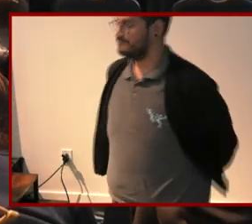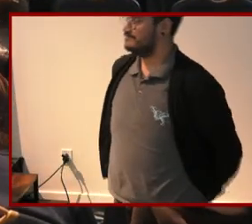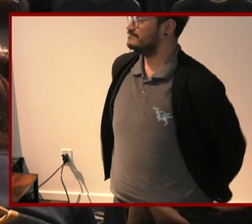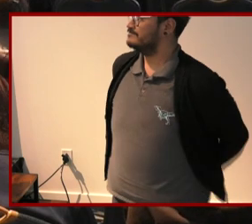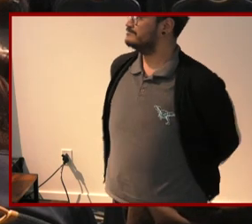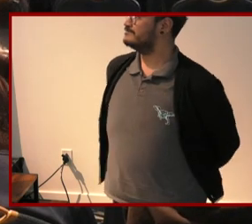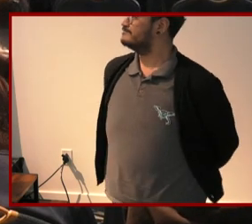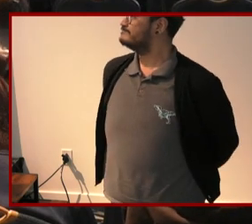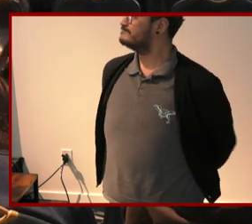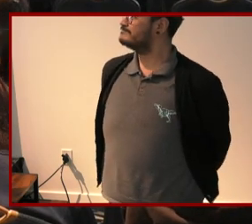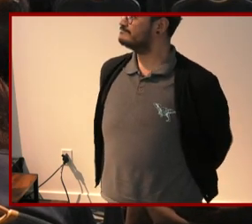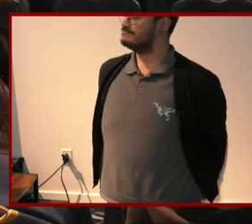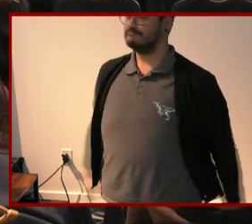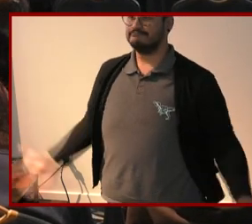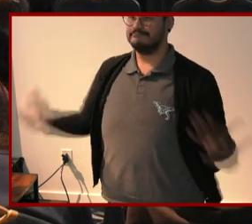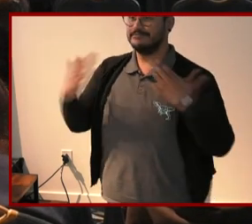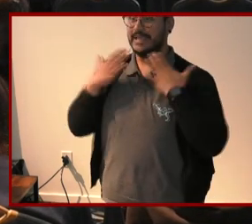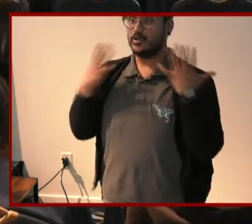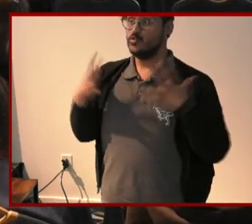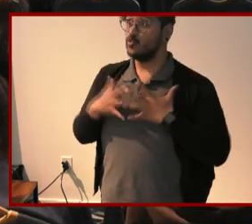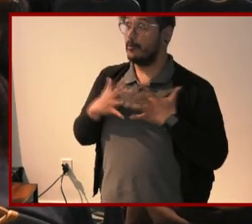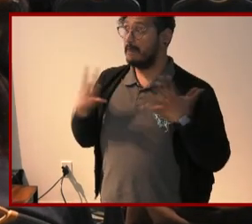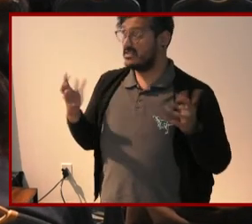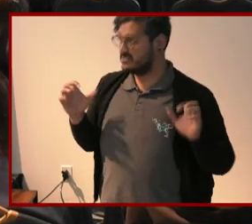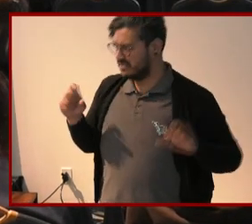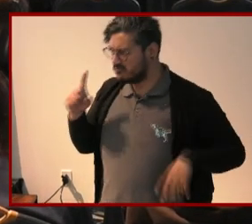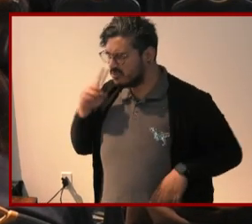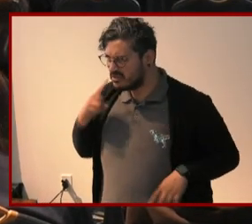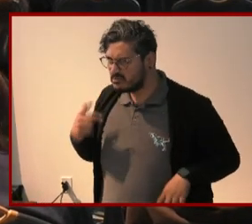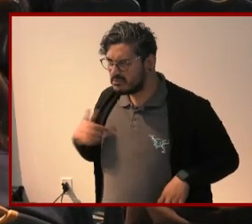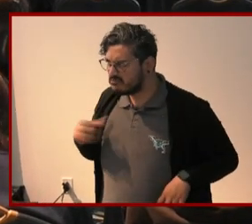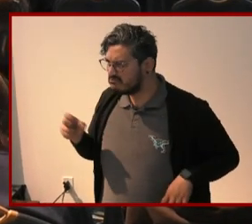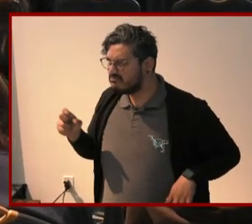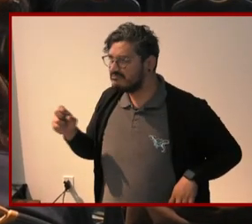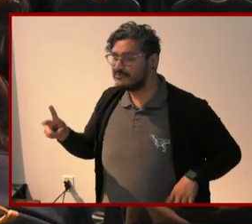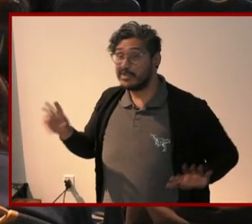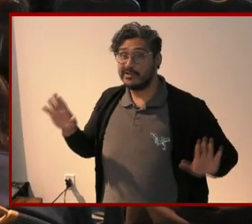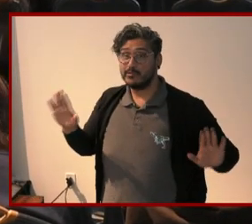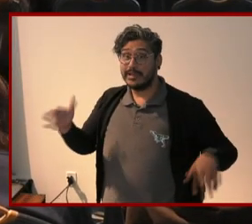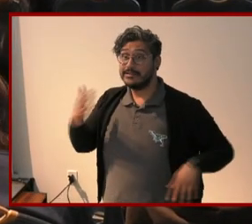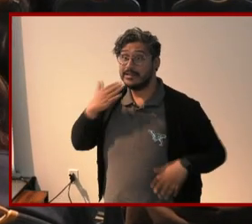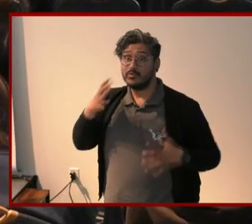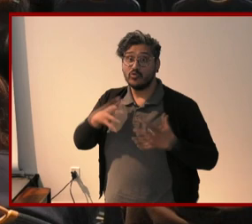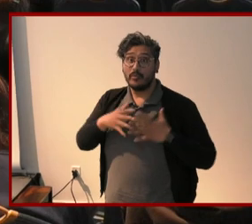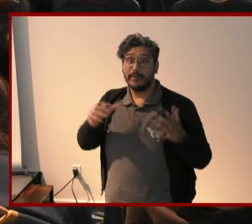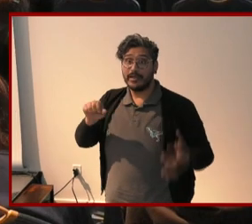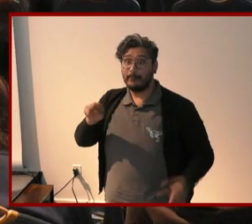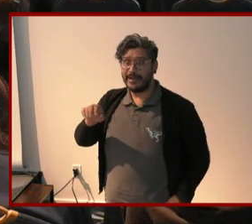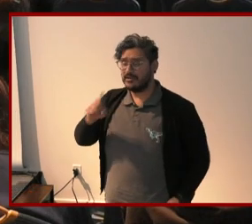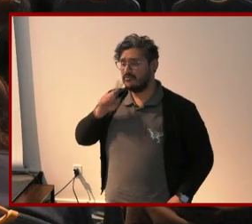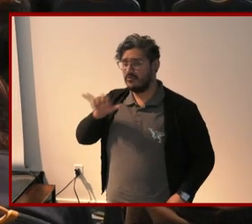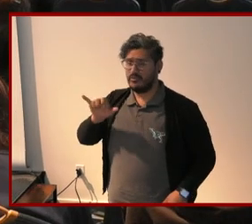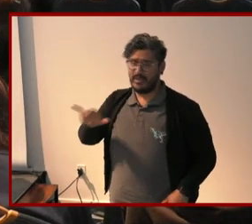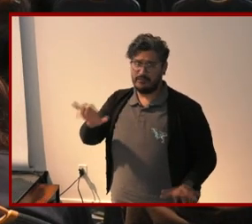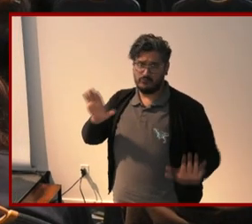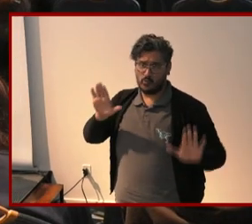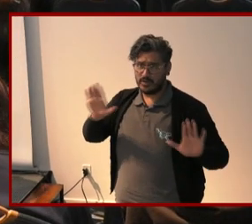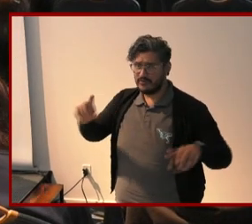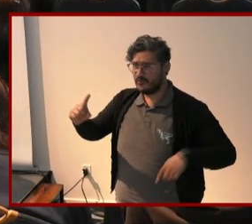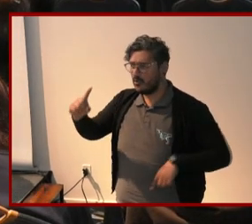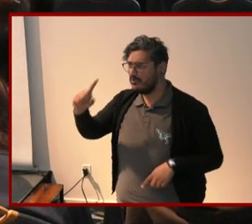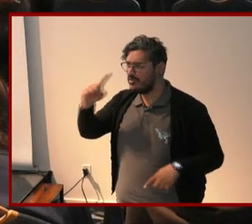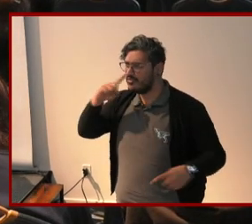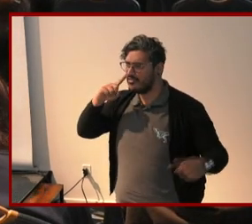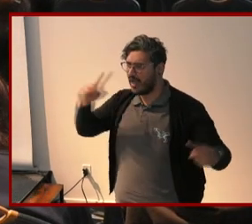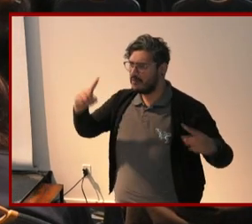thank you so much can you hear that okay great thank you so much amanda for that wonderful thought-provoking